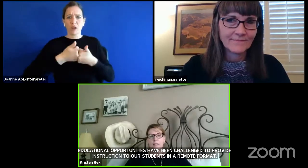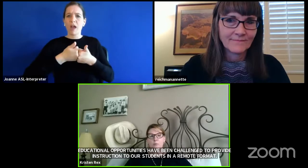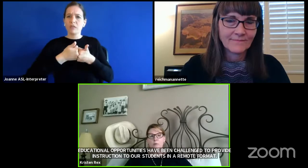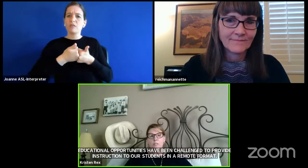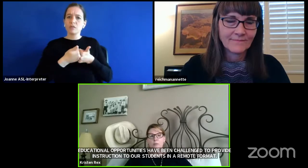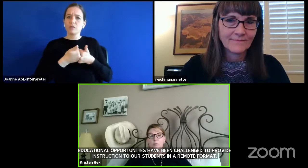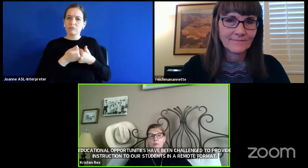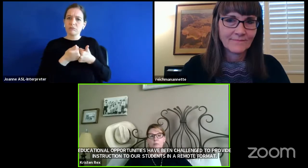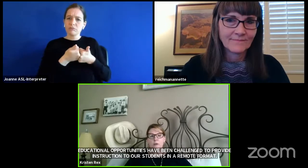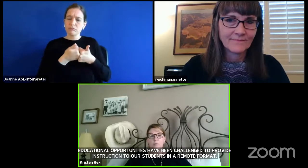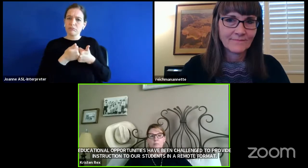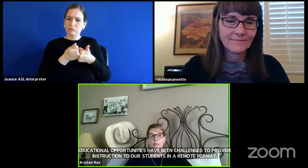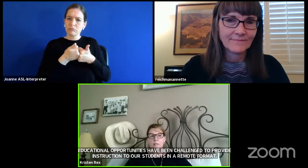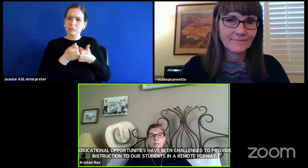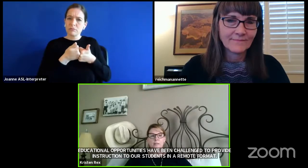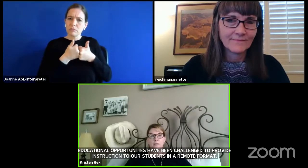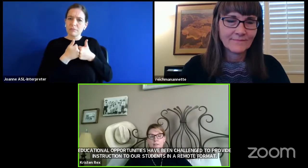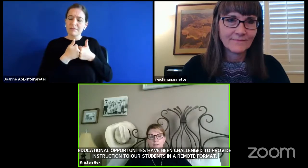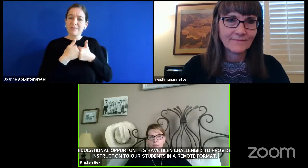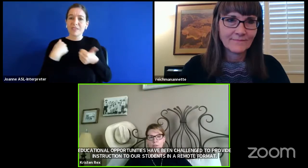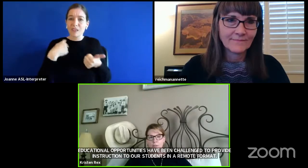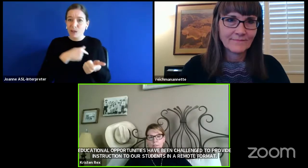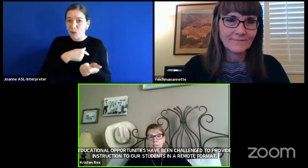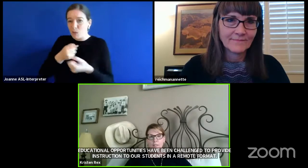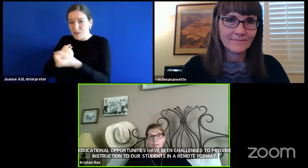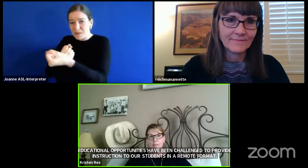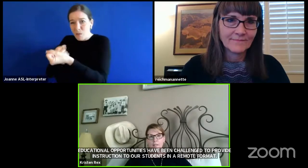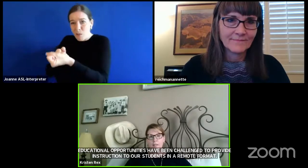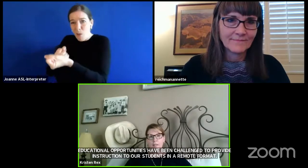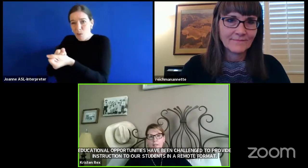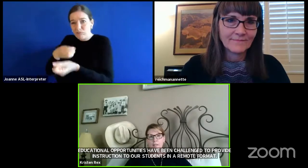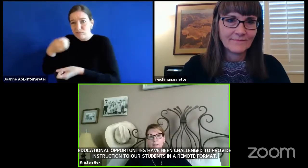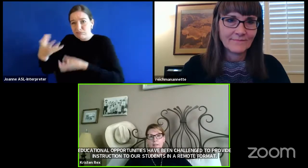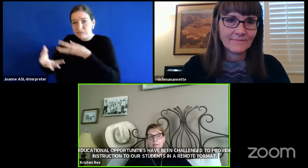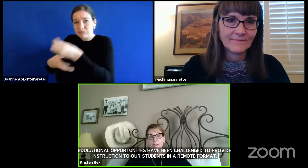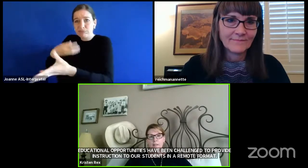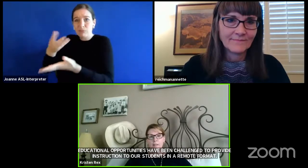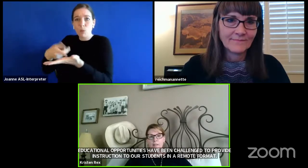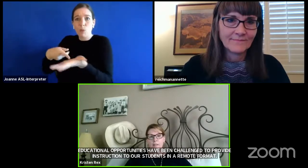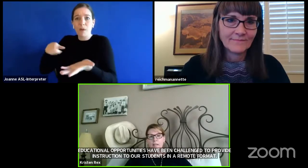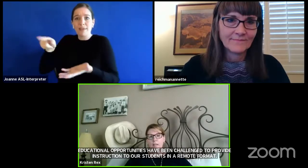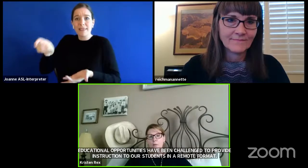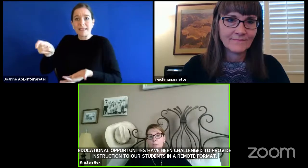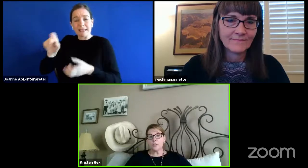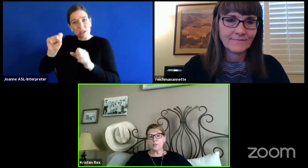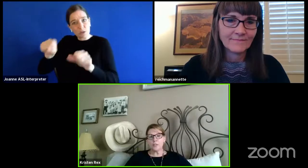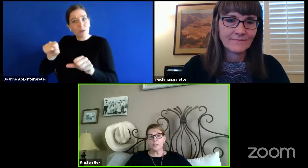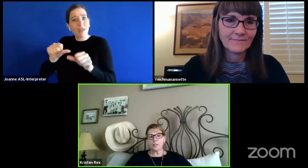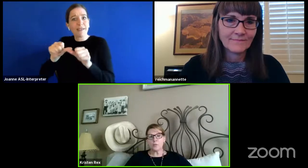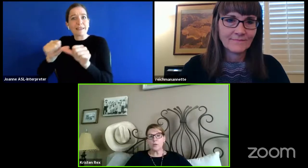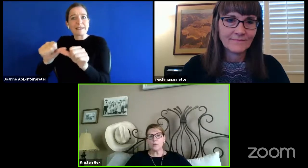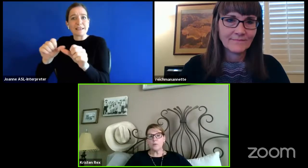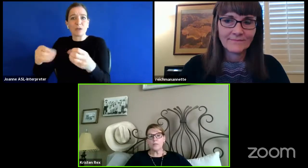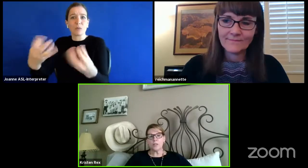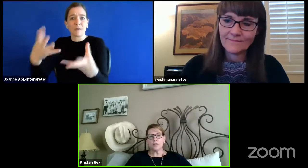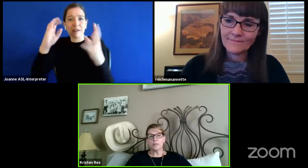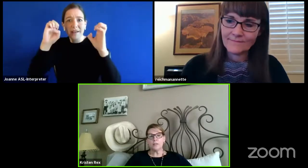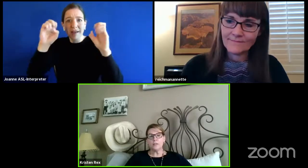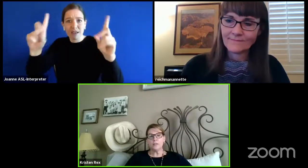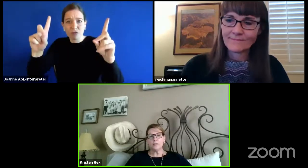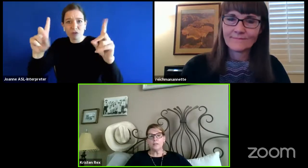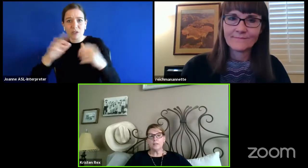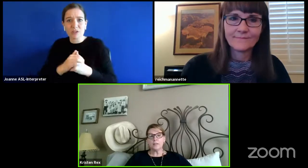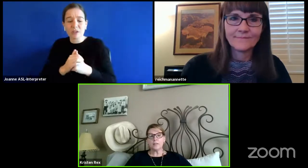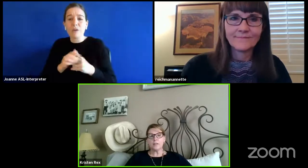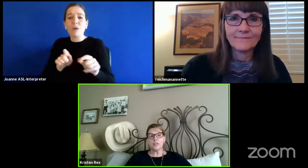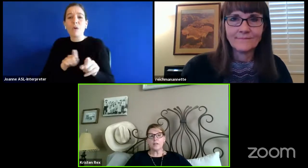And we supported them with means to deliver service and opportunities to work with each other